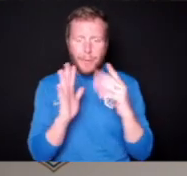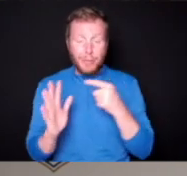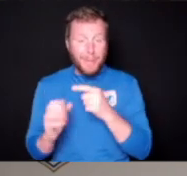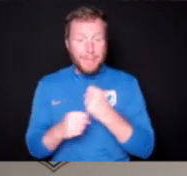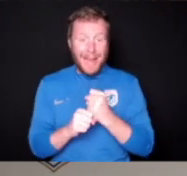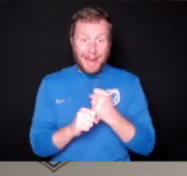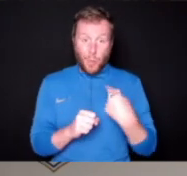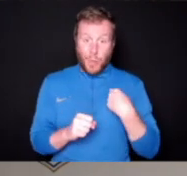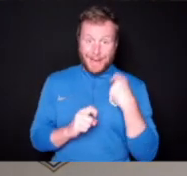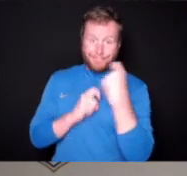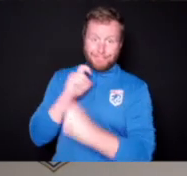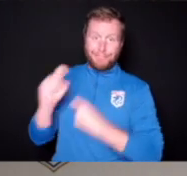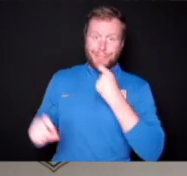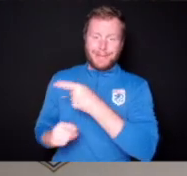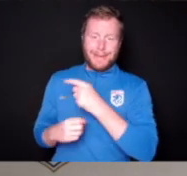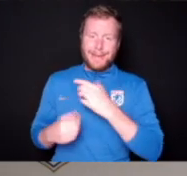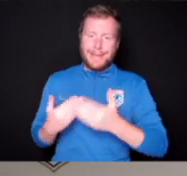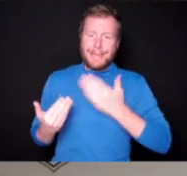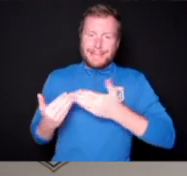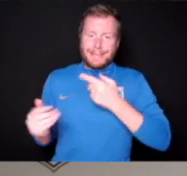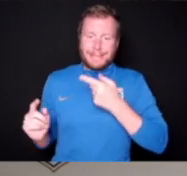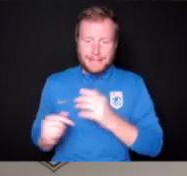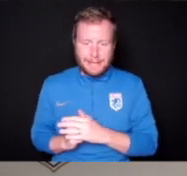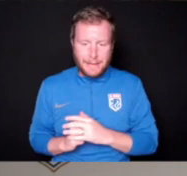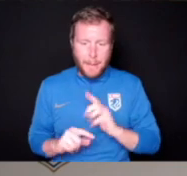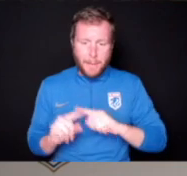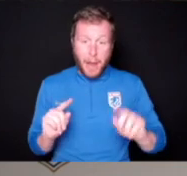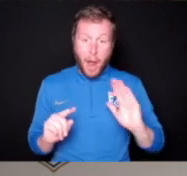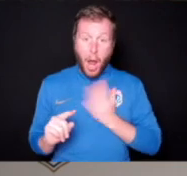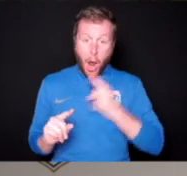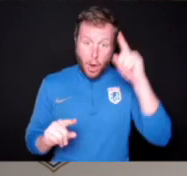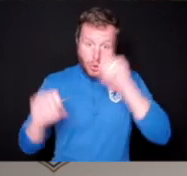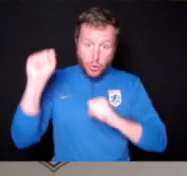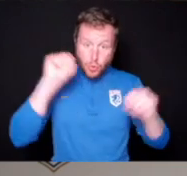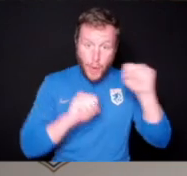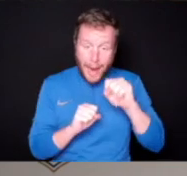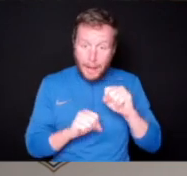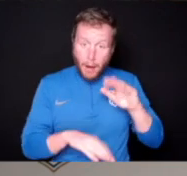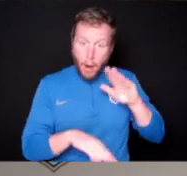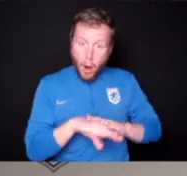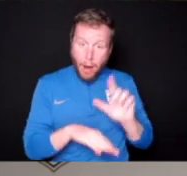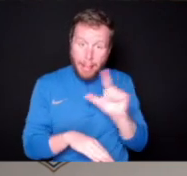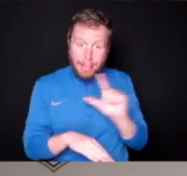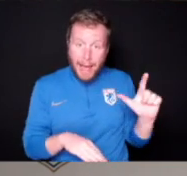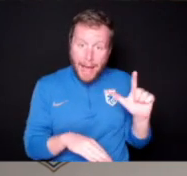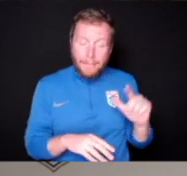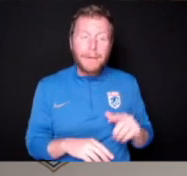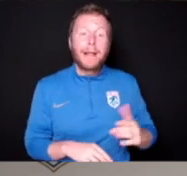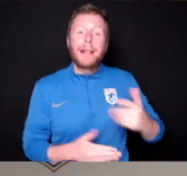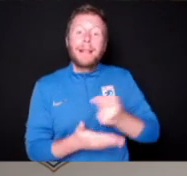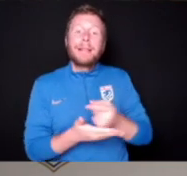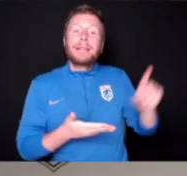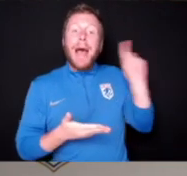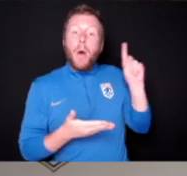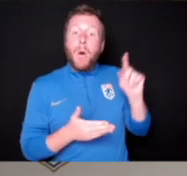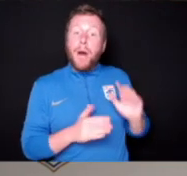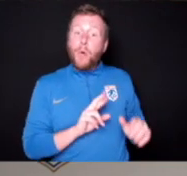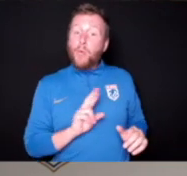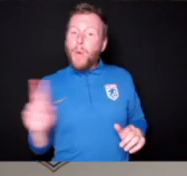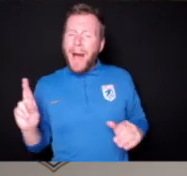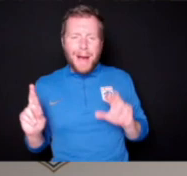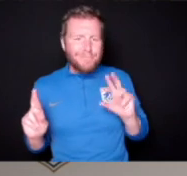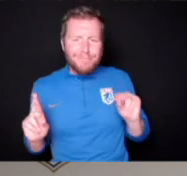it wasn't a strategy to go down the left. It wasn't a strategy last week to go down the right. I think